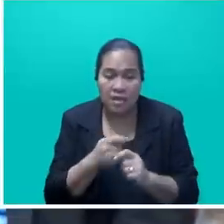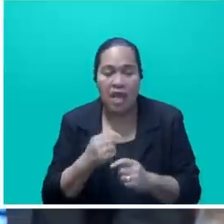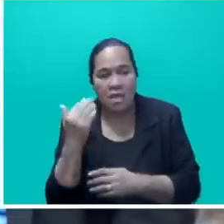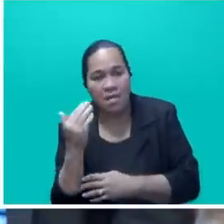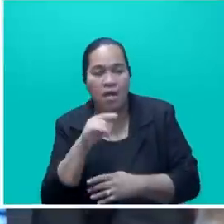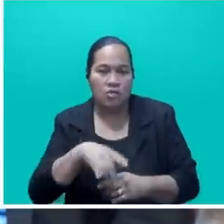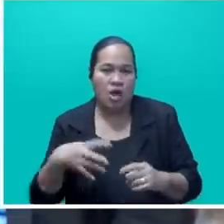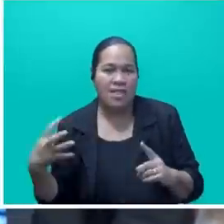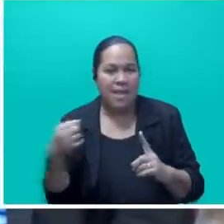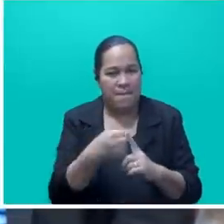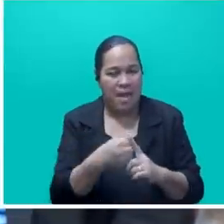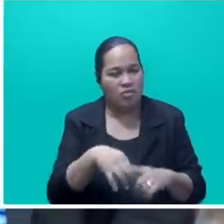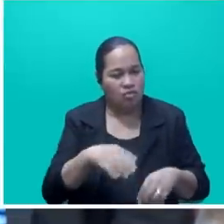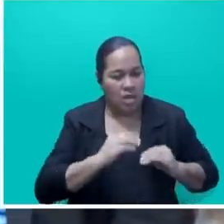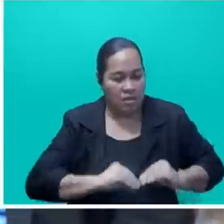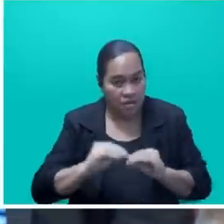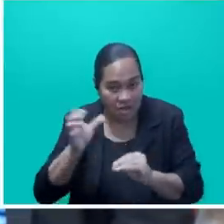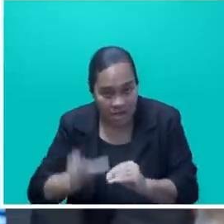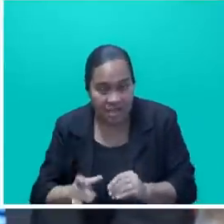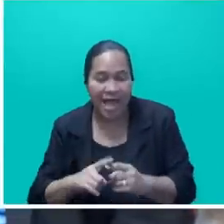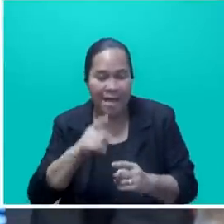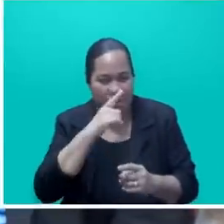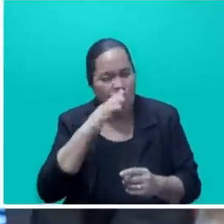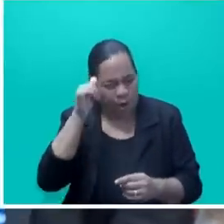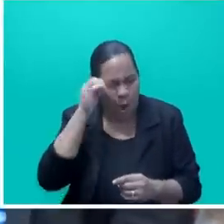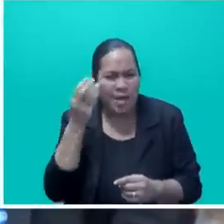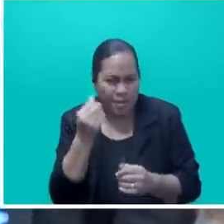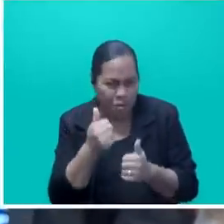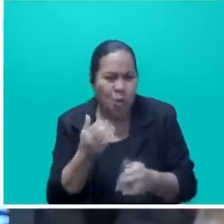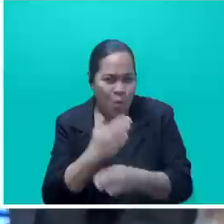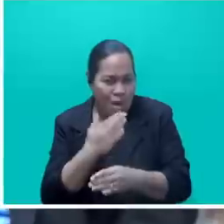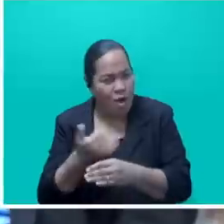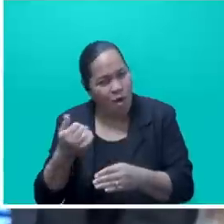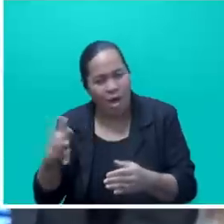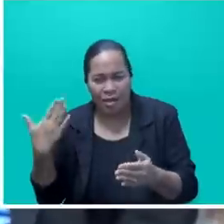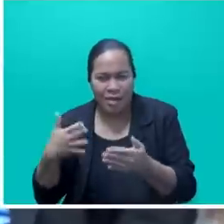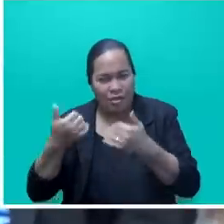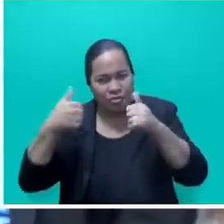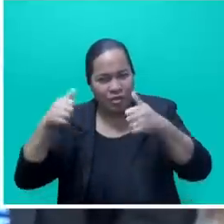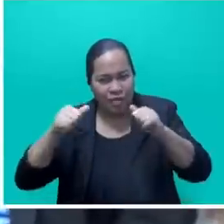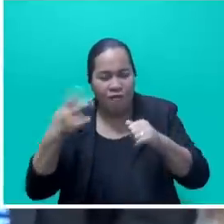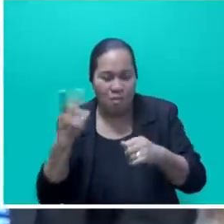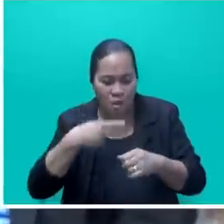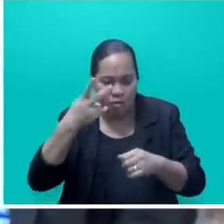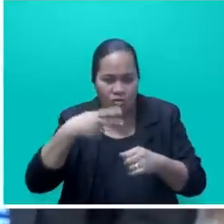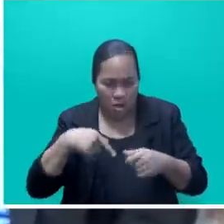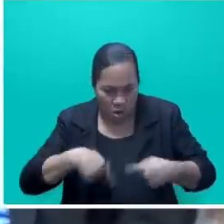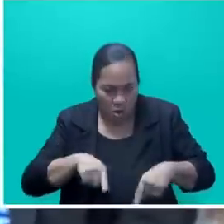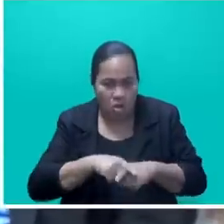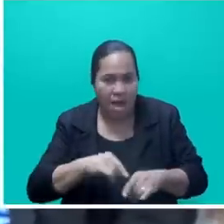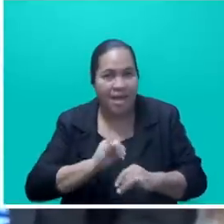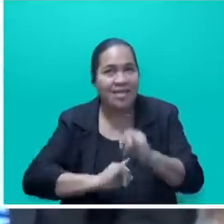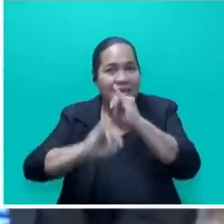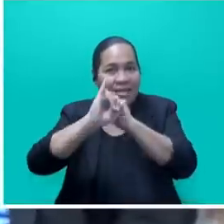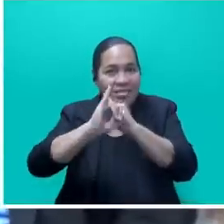and to the people. We know that some good work has been put in making Fiji more investor-friendly for both foreign and local investments. Mr Speaker